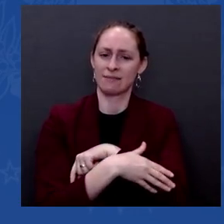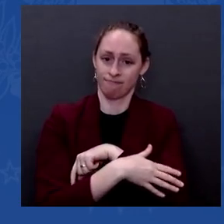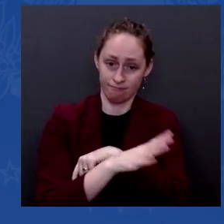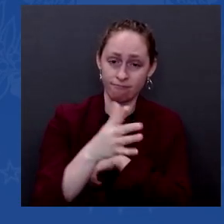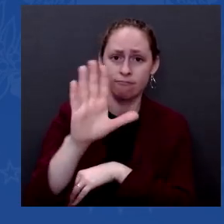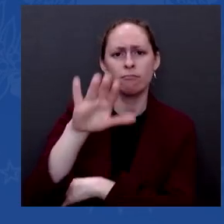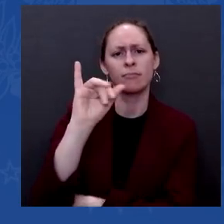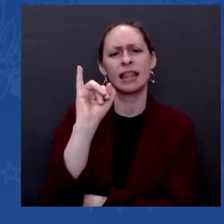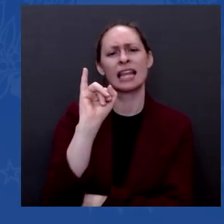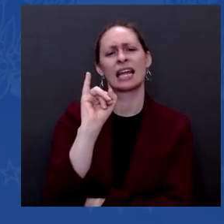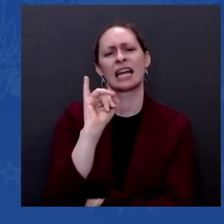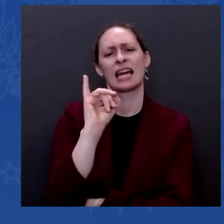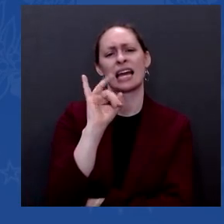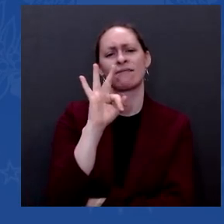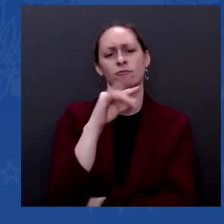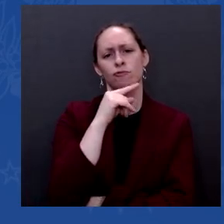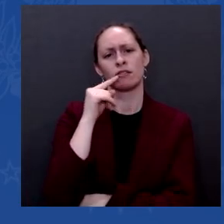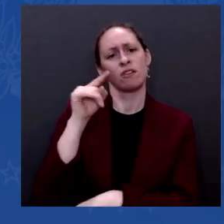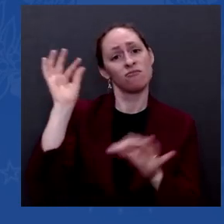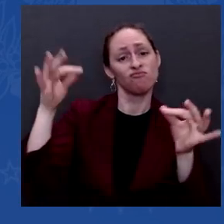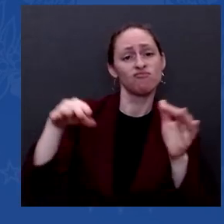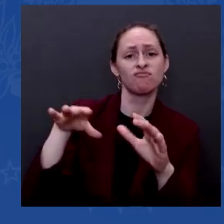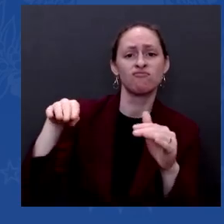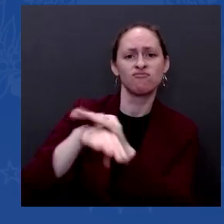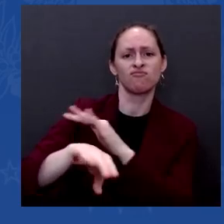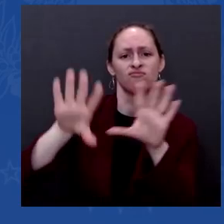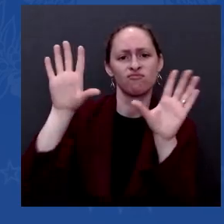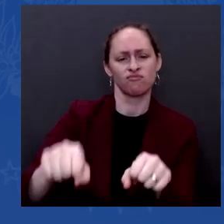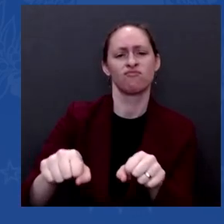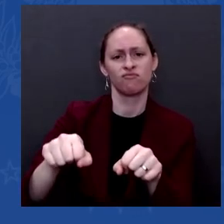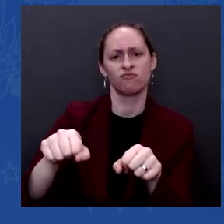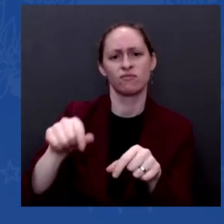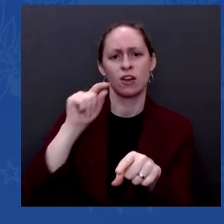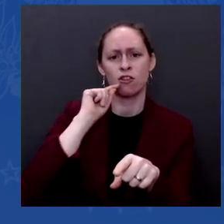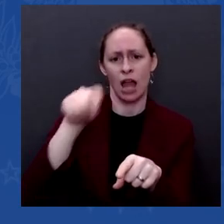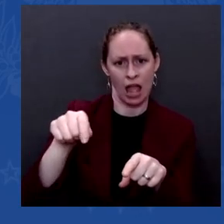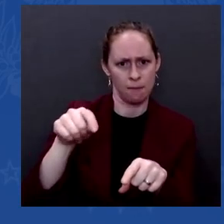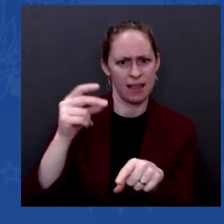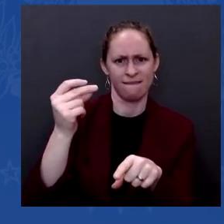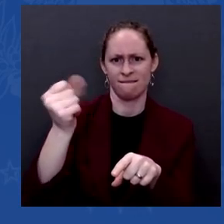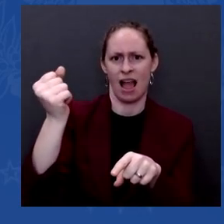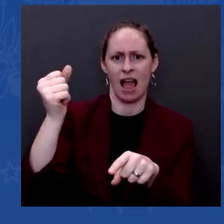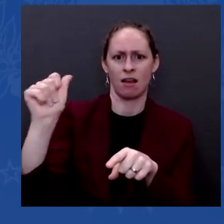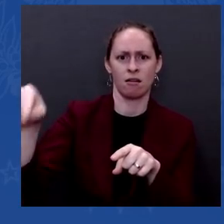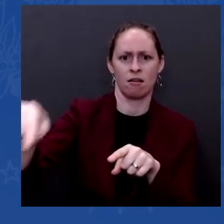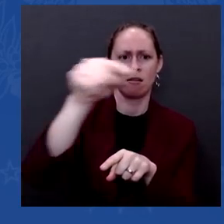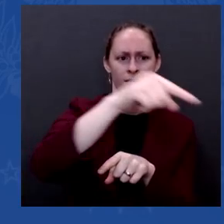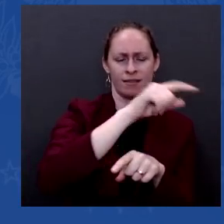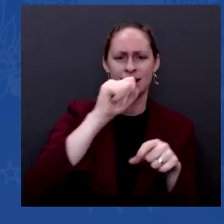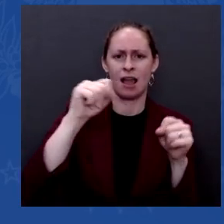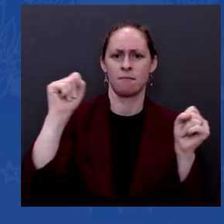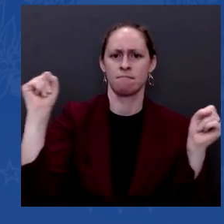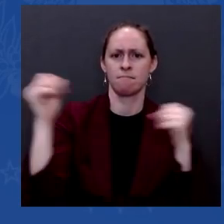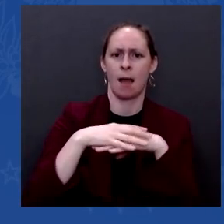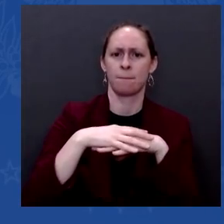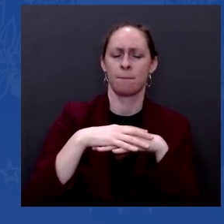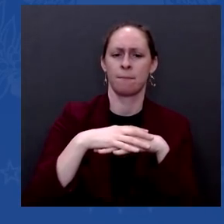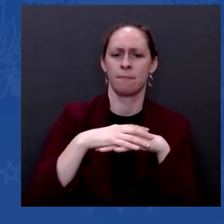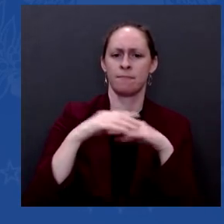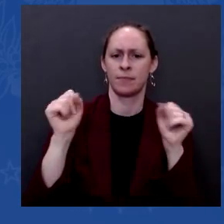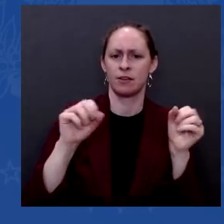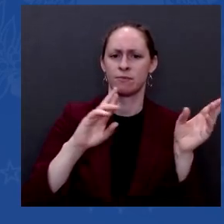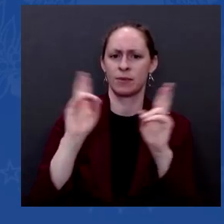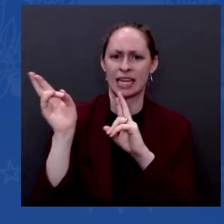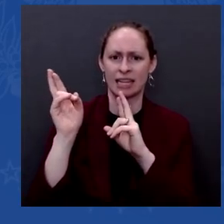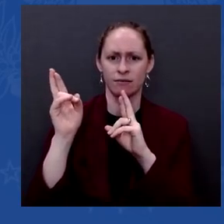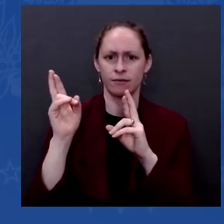NATO countries that are on the border and you end up with an actual NATO-Russia confrontation of some kind? And secondly,